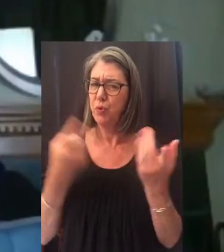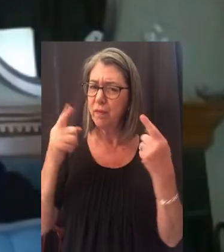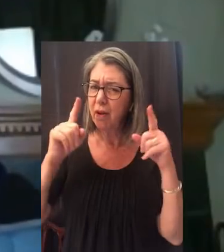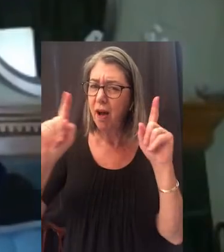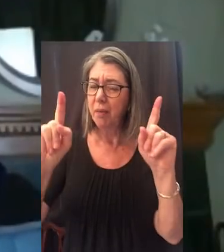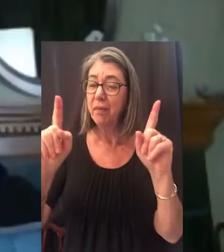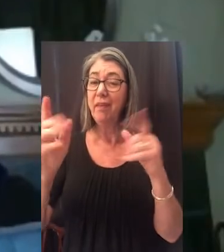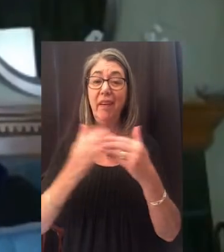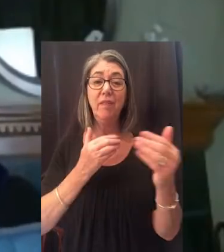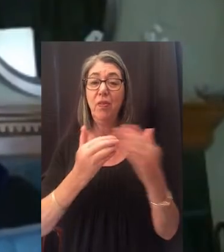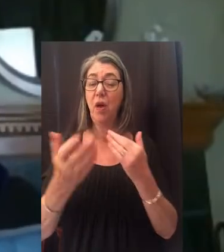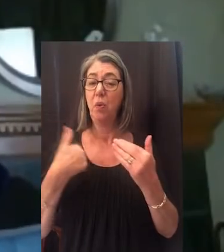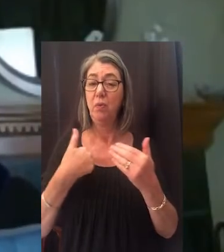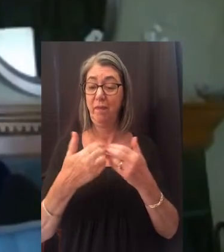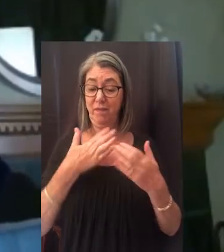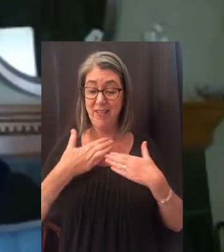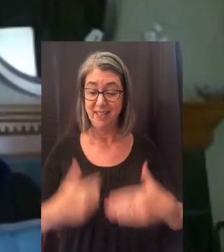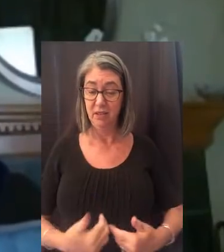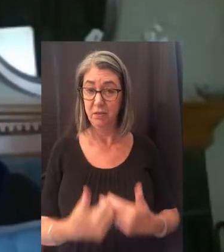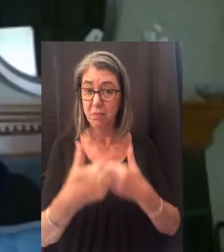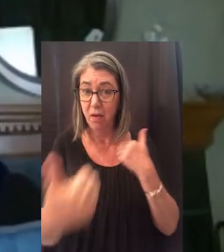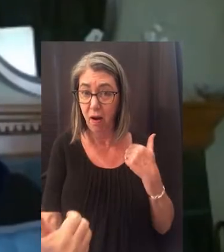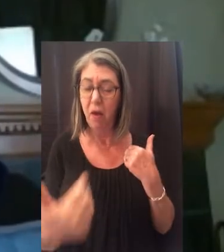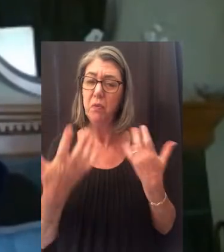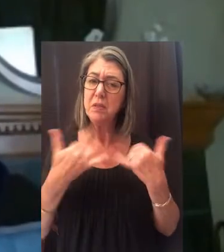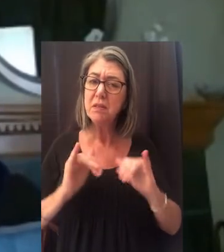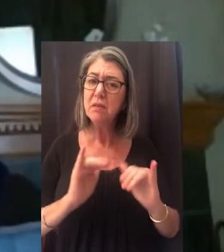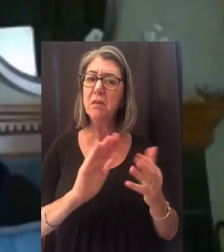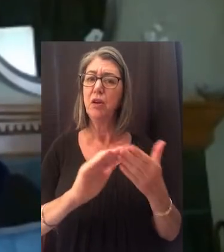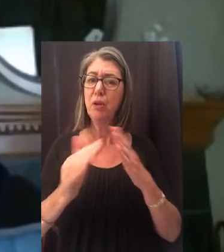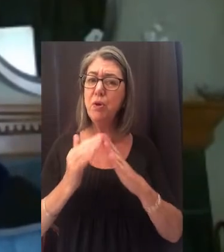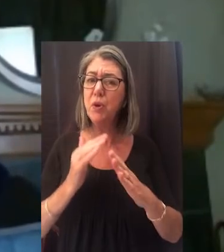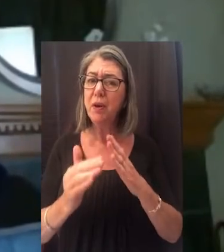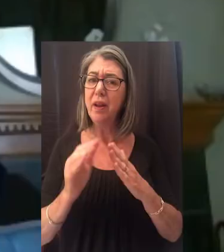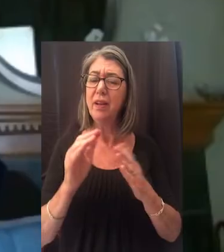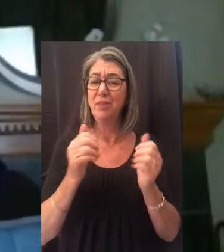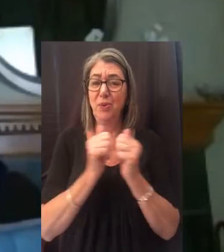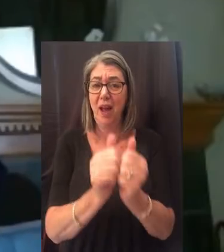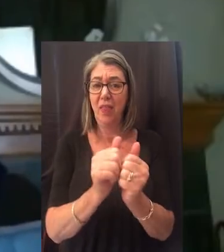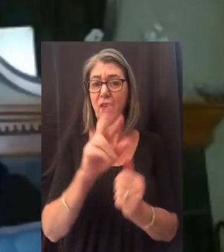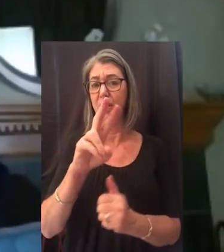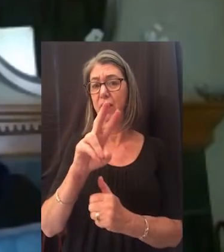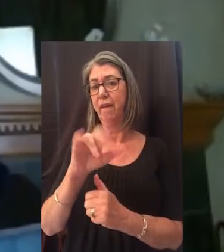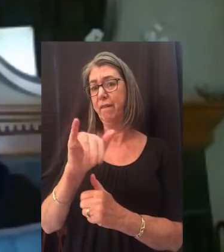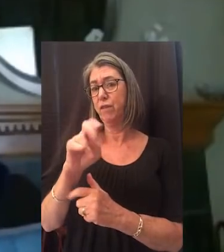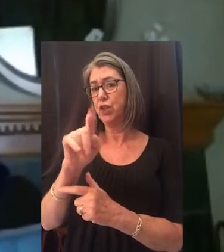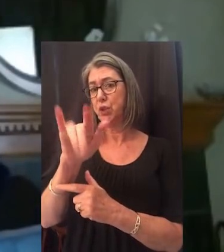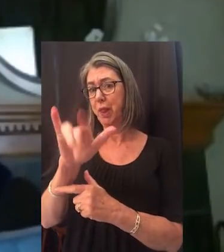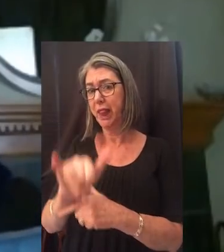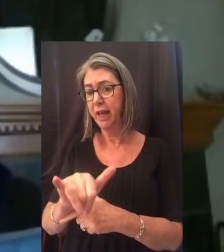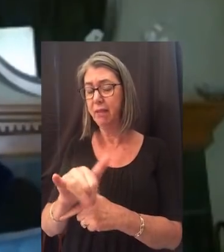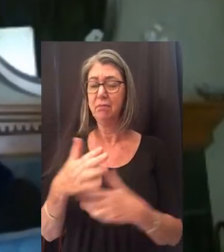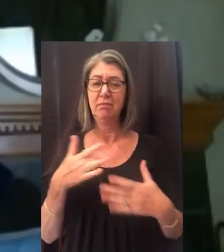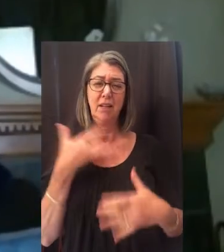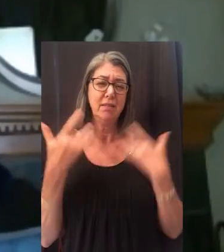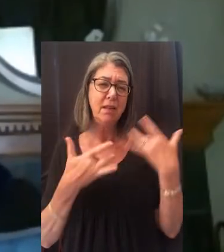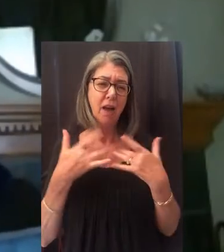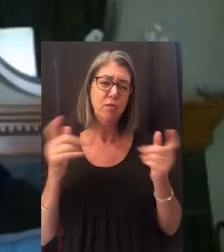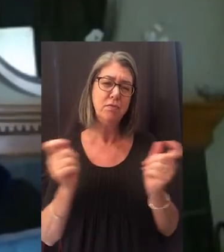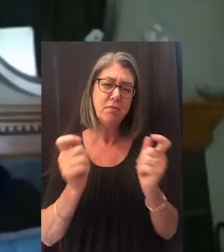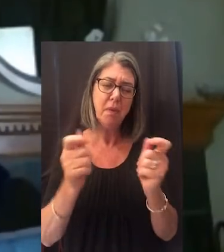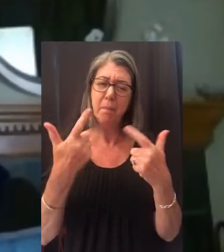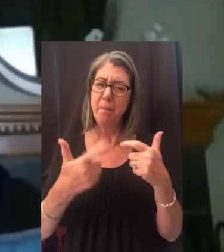Although we're physically apart, we're a community that's virtually together, and we're very excited to celebrate this